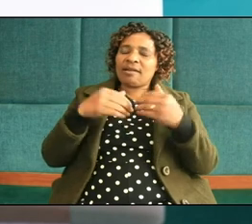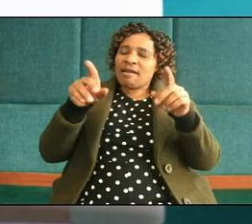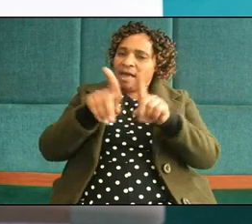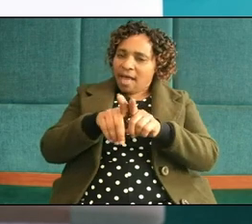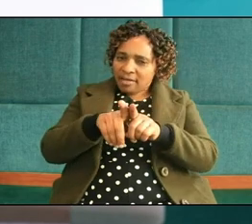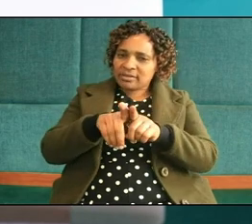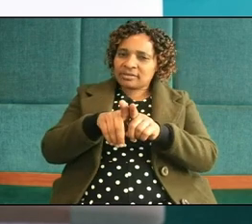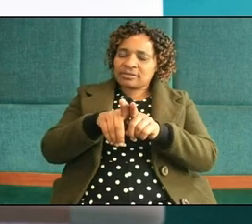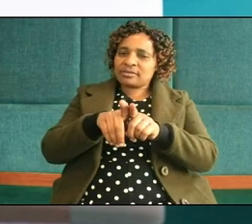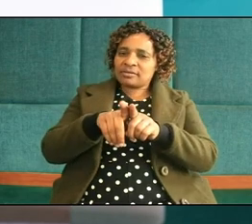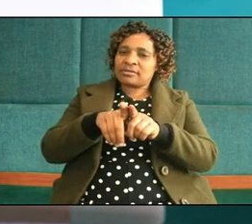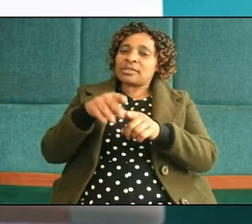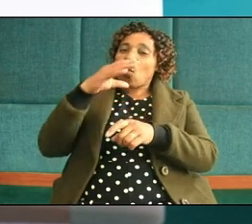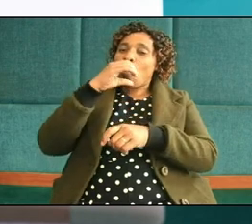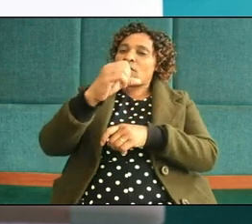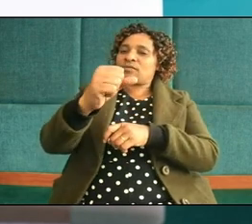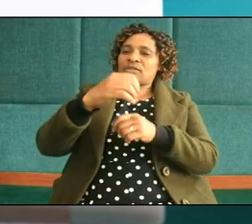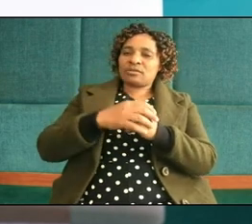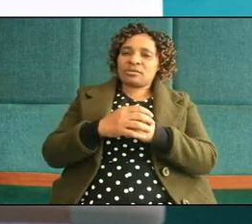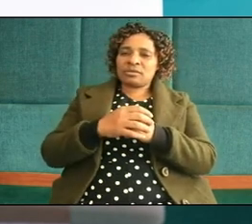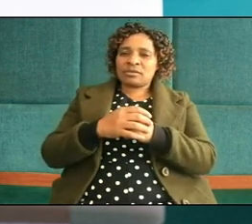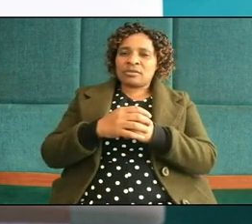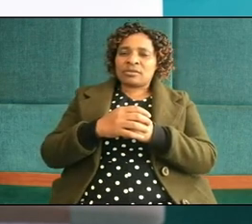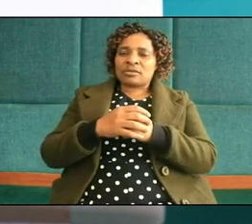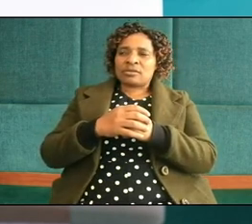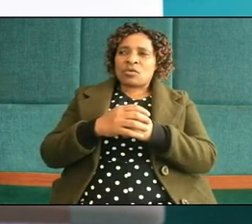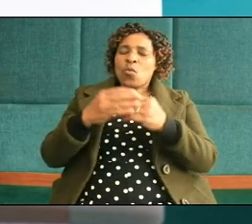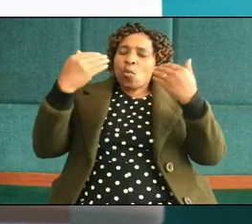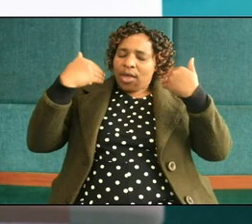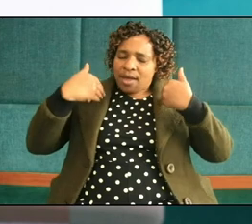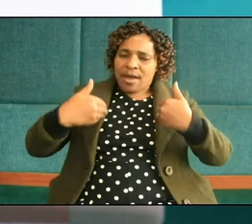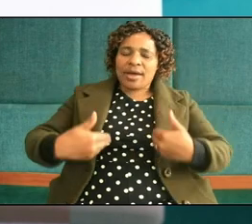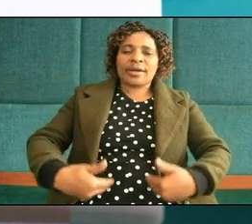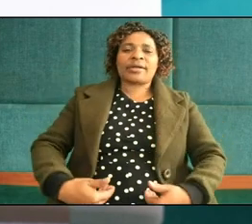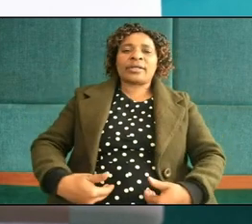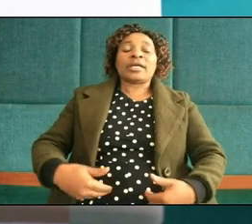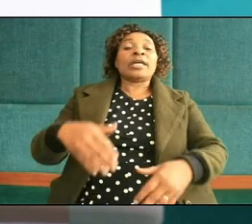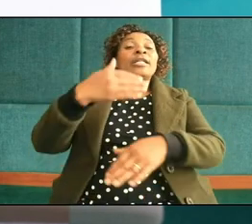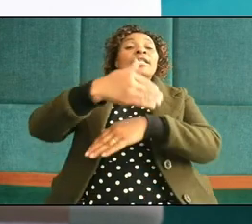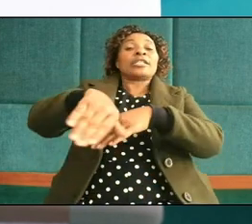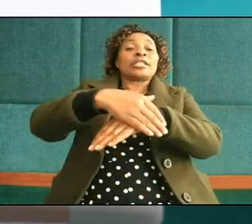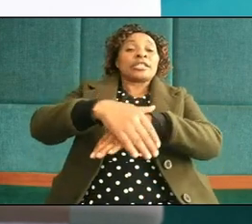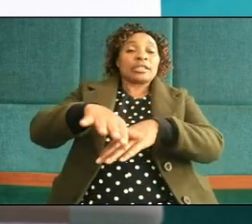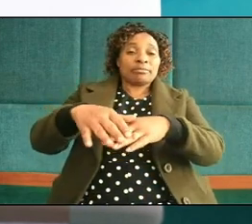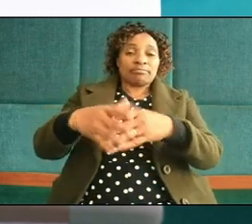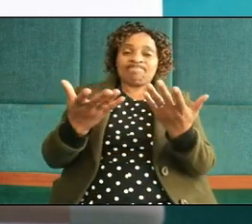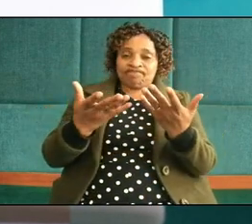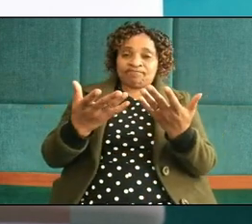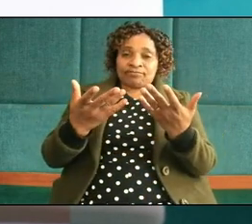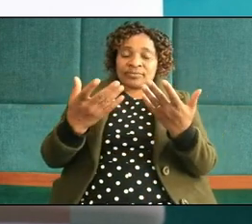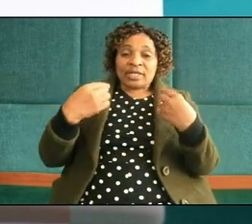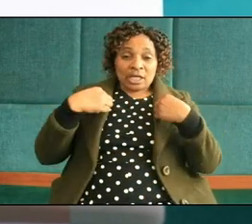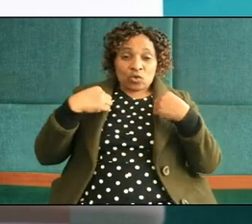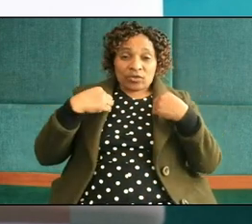those wolves wearing sheep clothes so that you